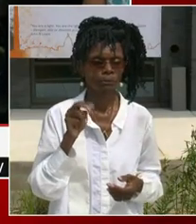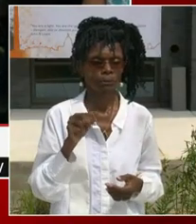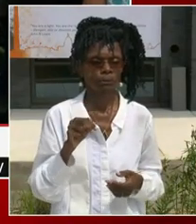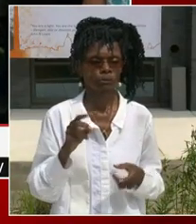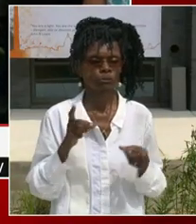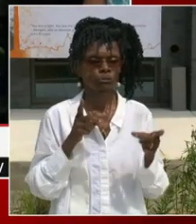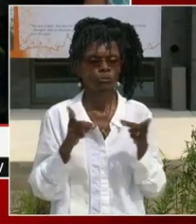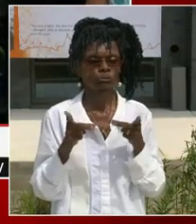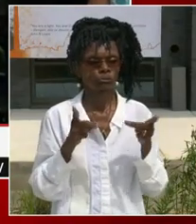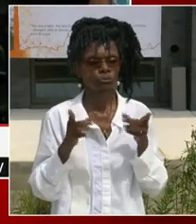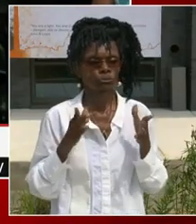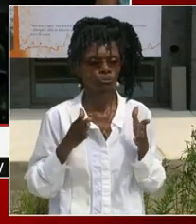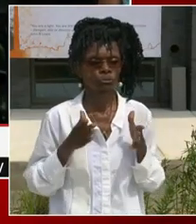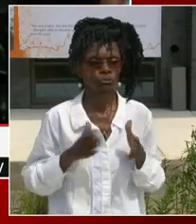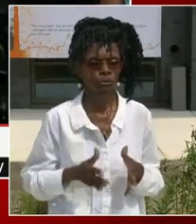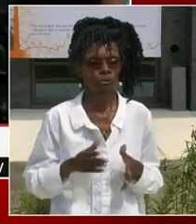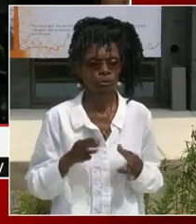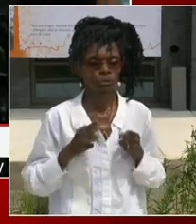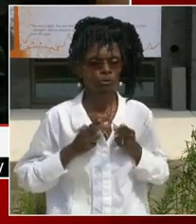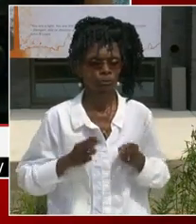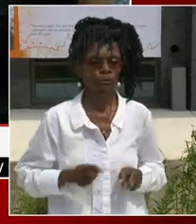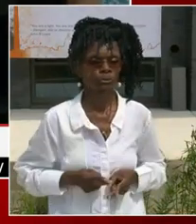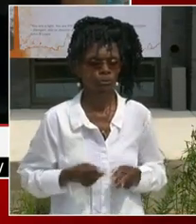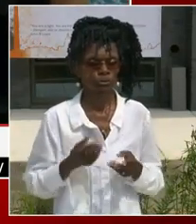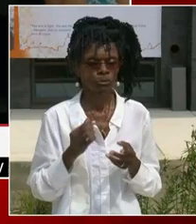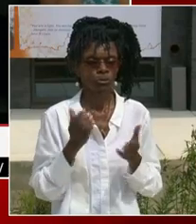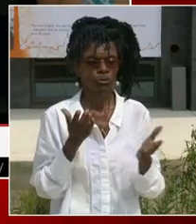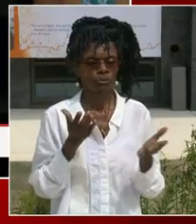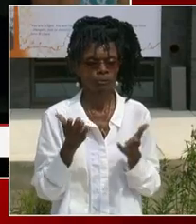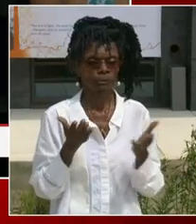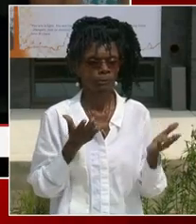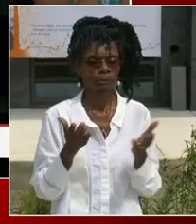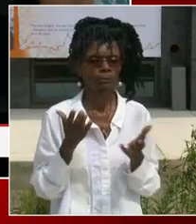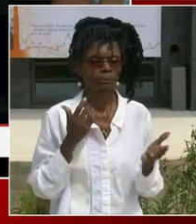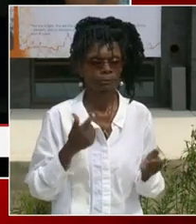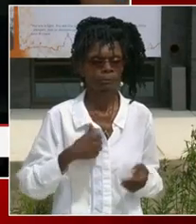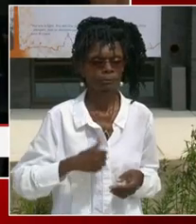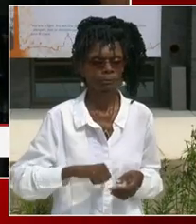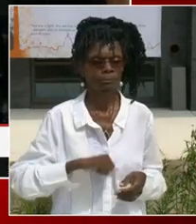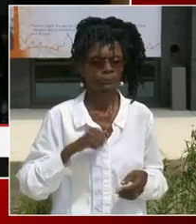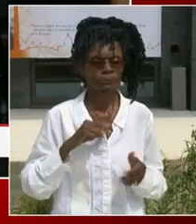to present this net zero energy building for the Lewis community.